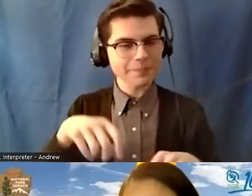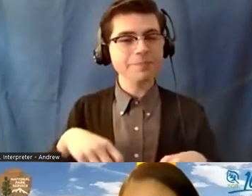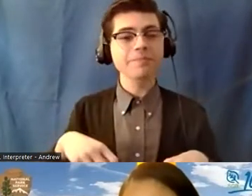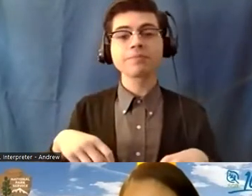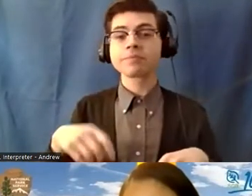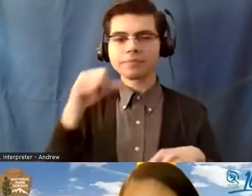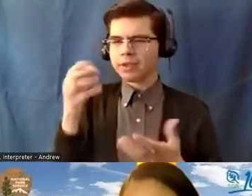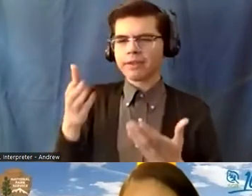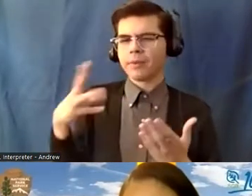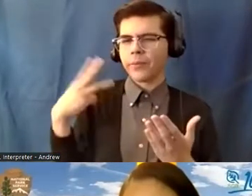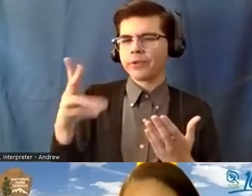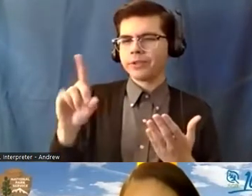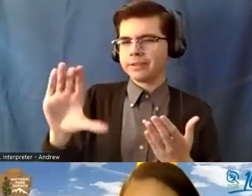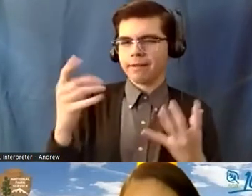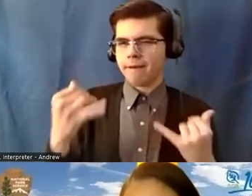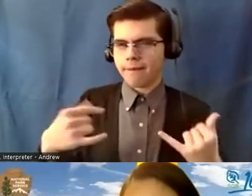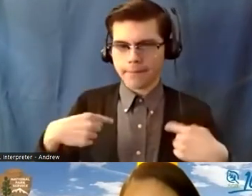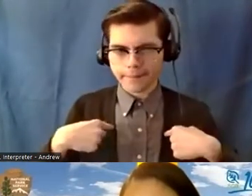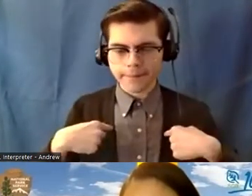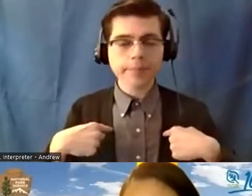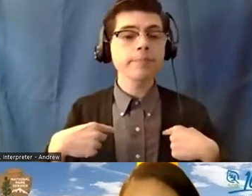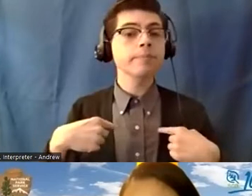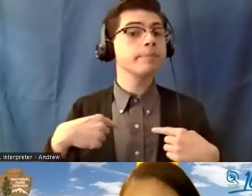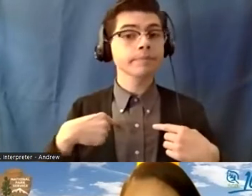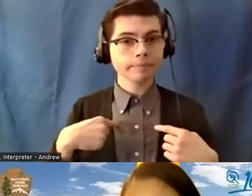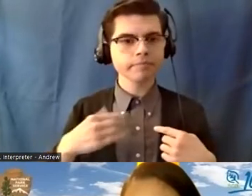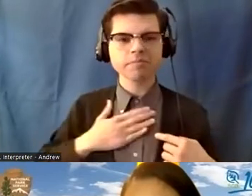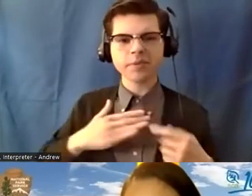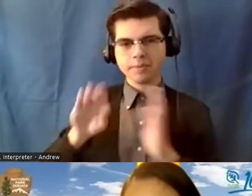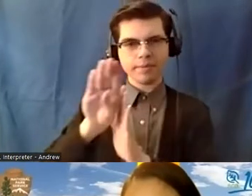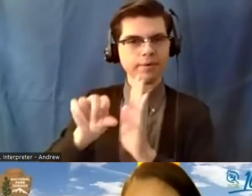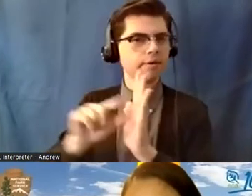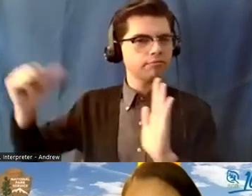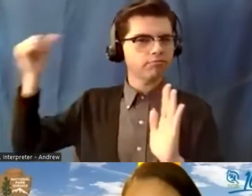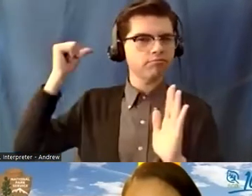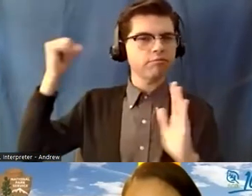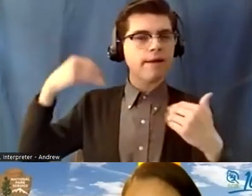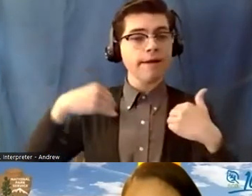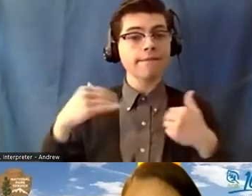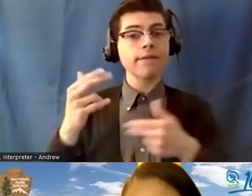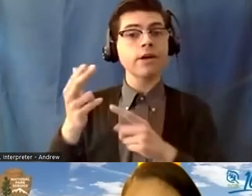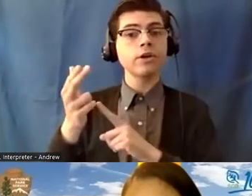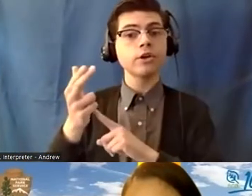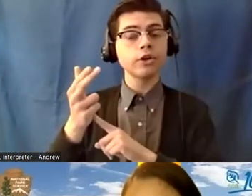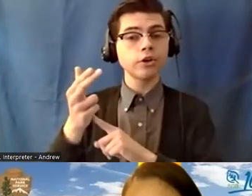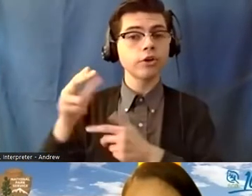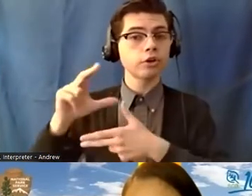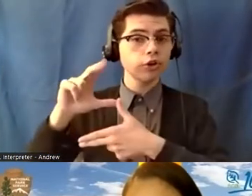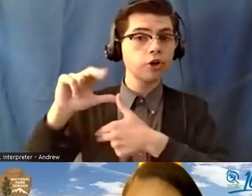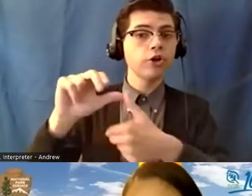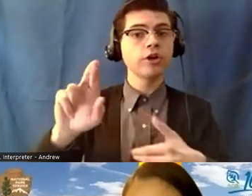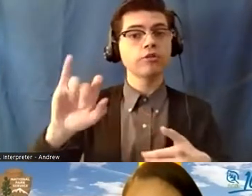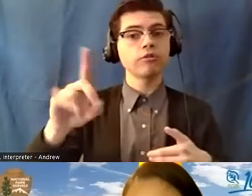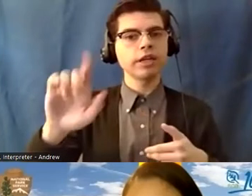from Washington, D.C. And I, in my background, have Hurricane Ridge from Olympic National Park.